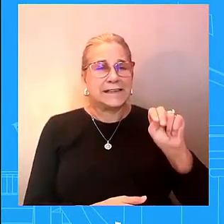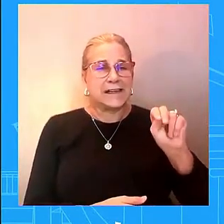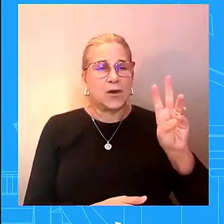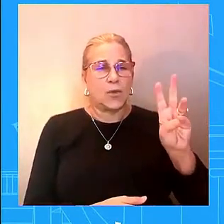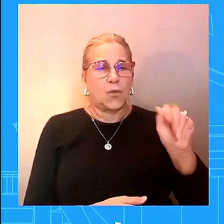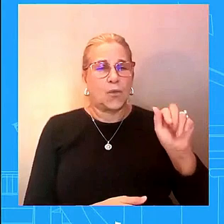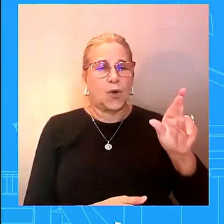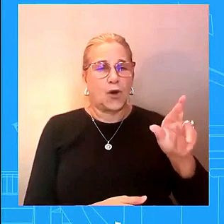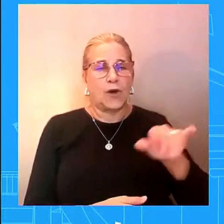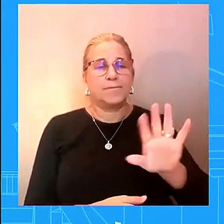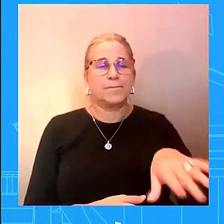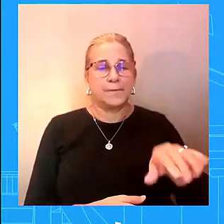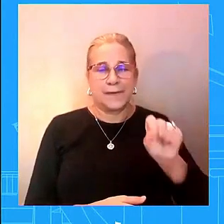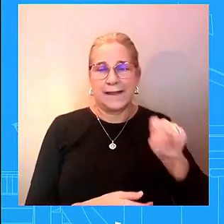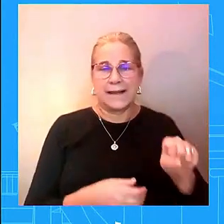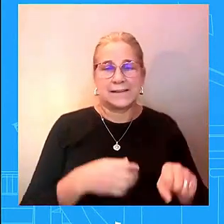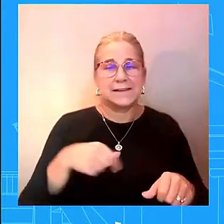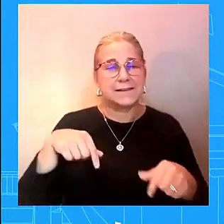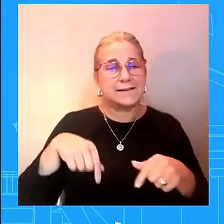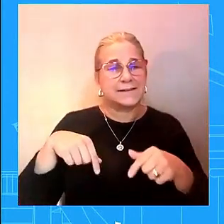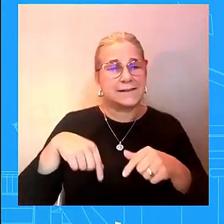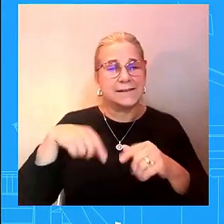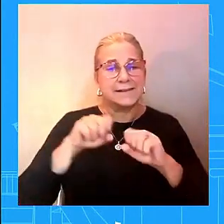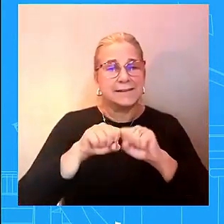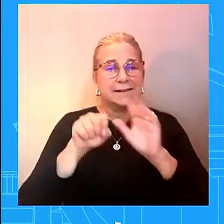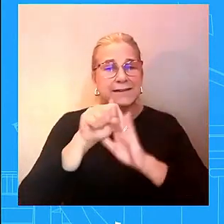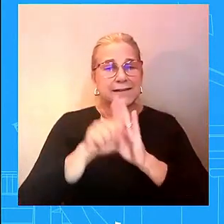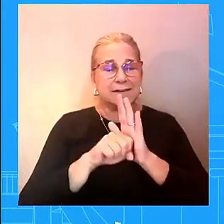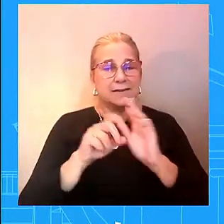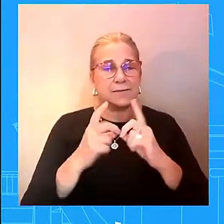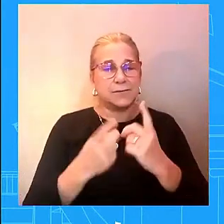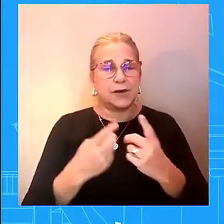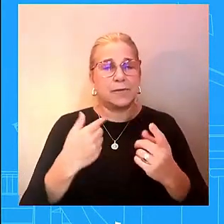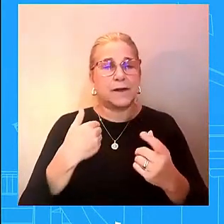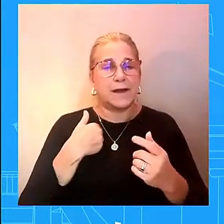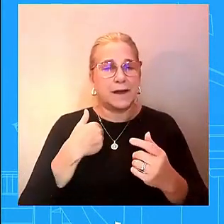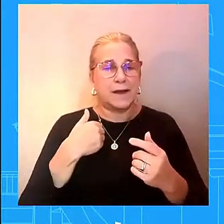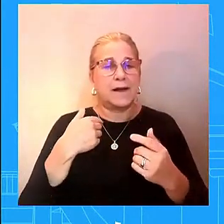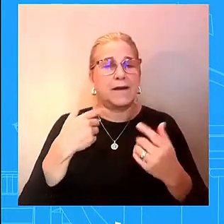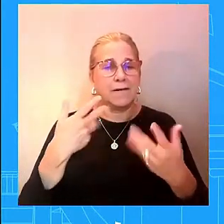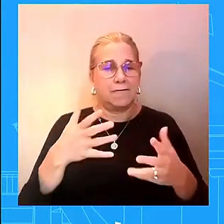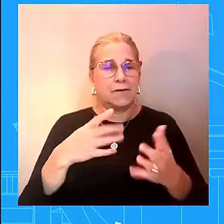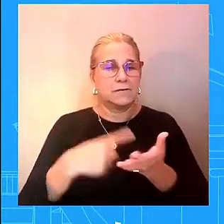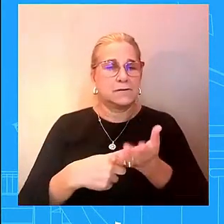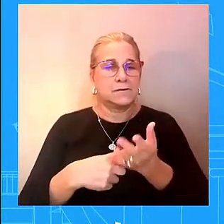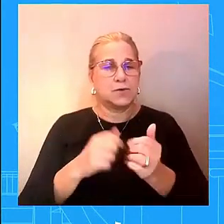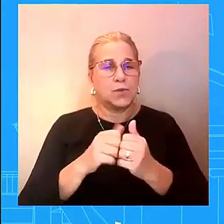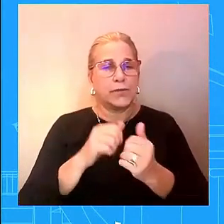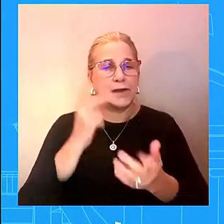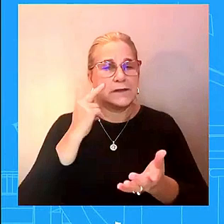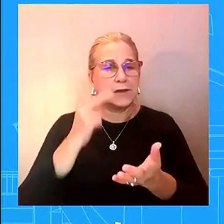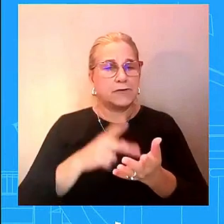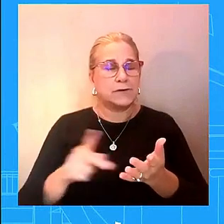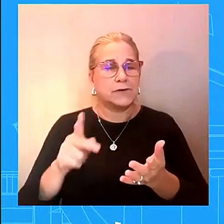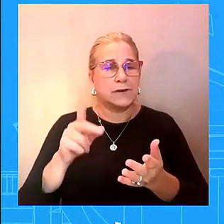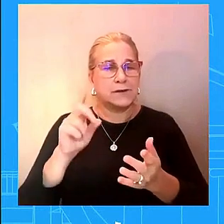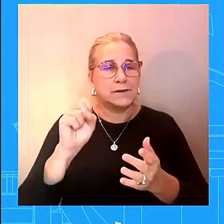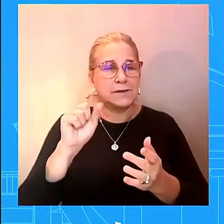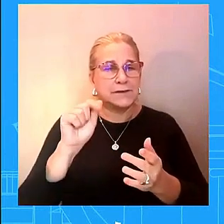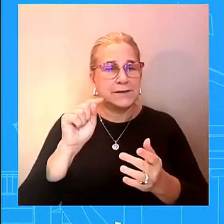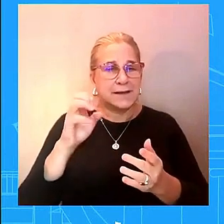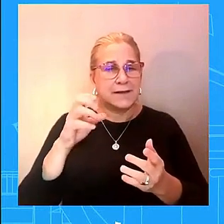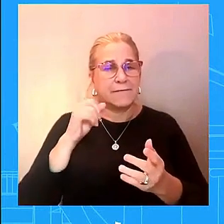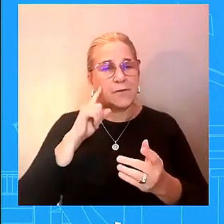about uh the secretary's trip which is uh starts tomorrow he's going to be going throughout the region he's going to discuss the importance of ending